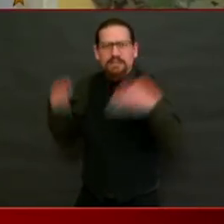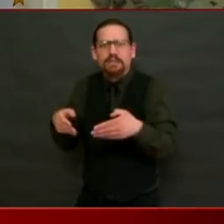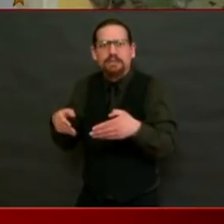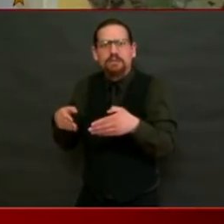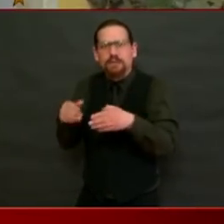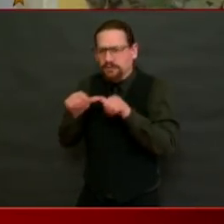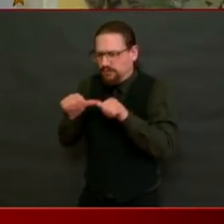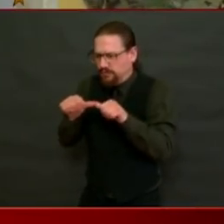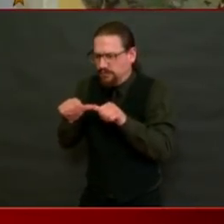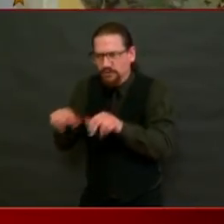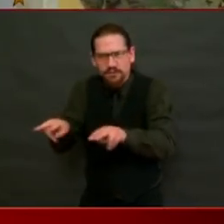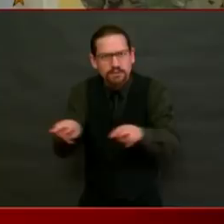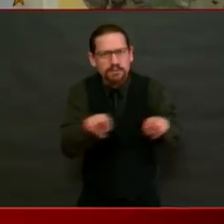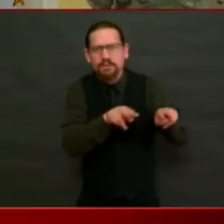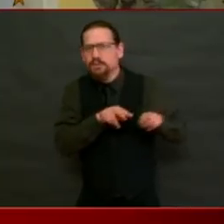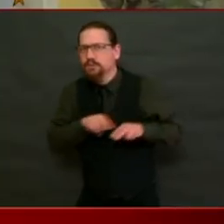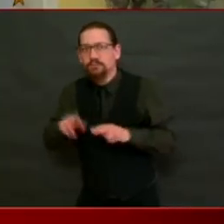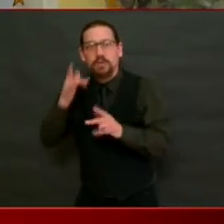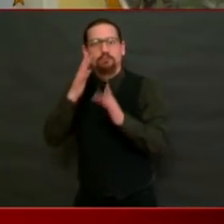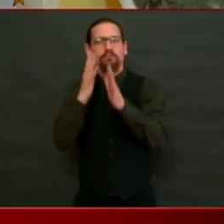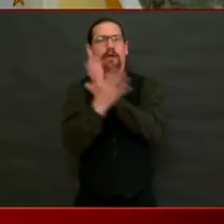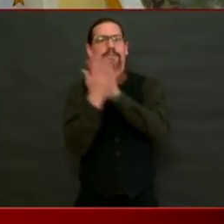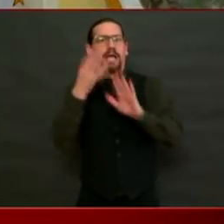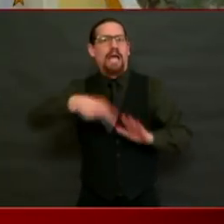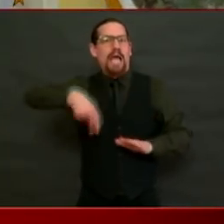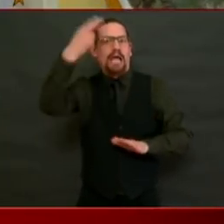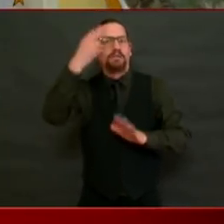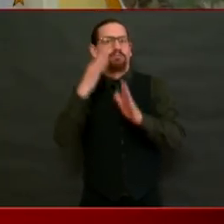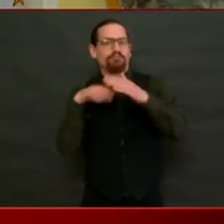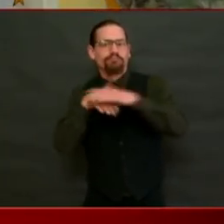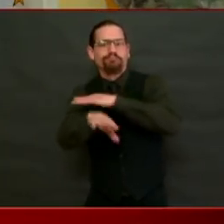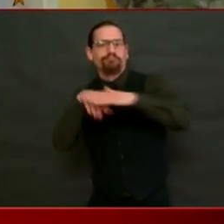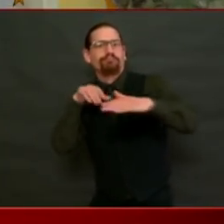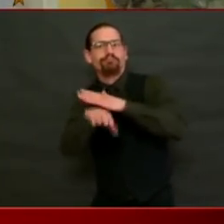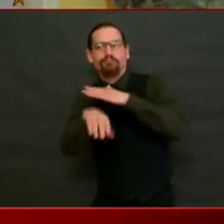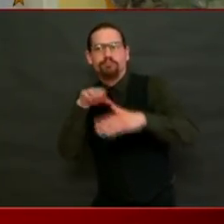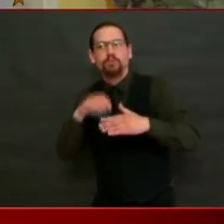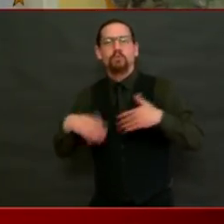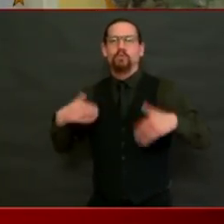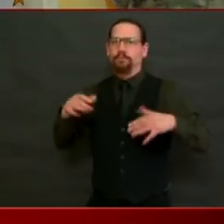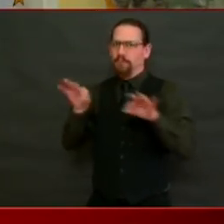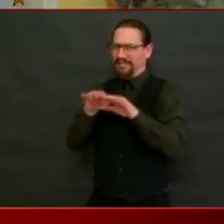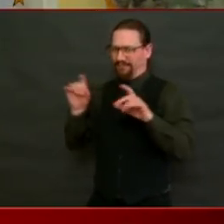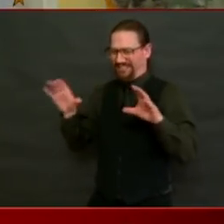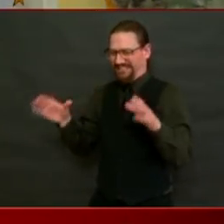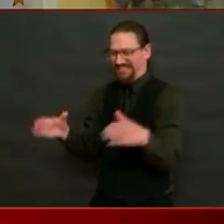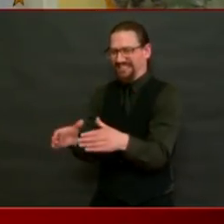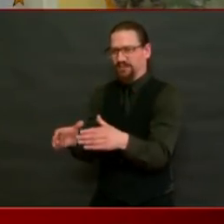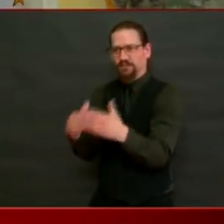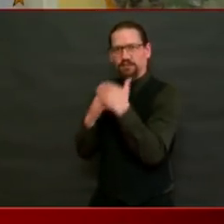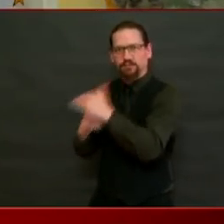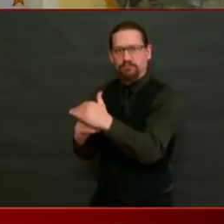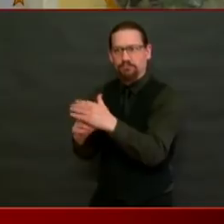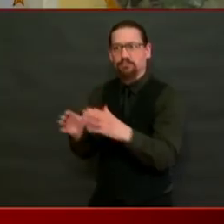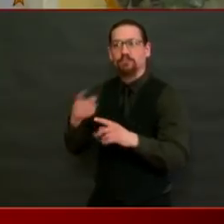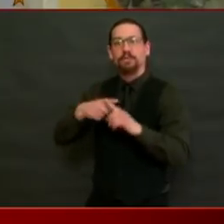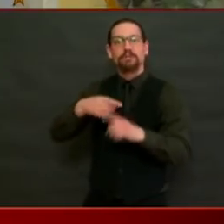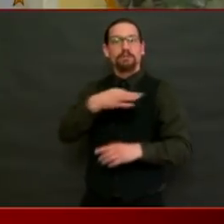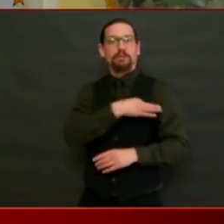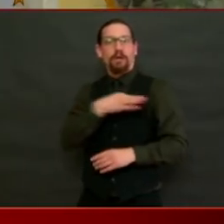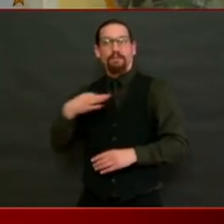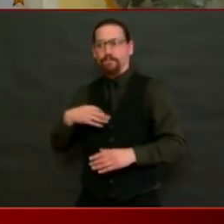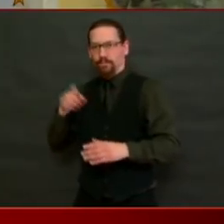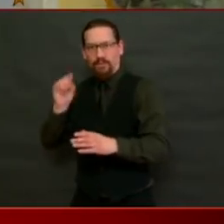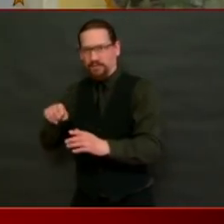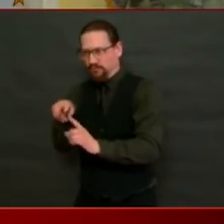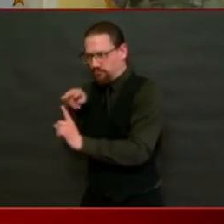quarters in a nursing home setting, and staff have to do a tremendous amount of work across patients. So it's